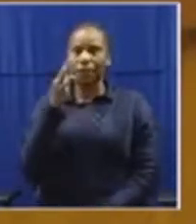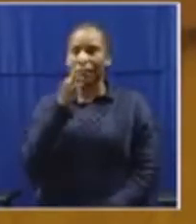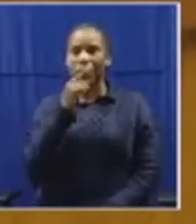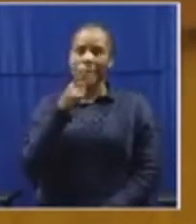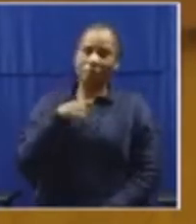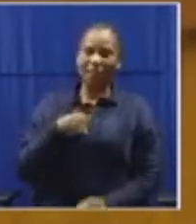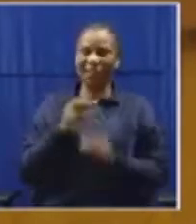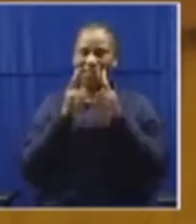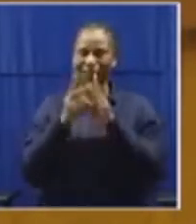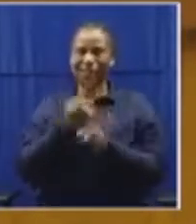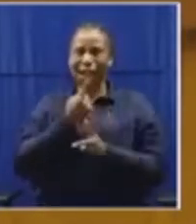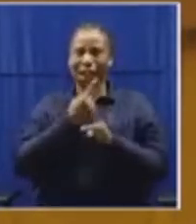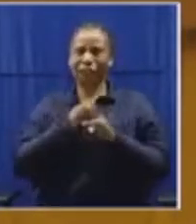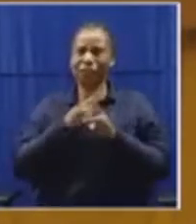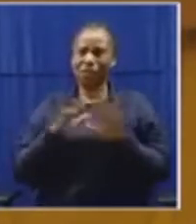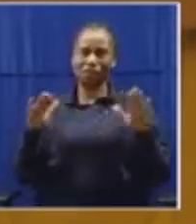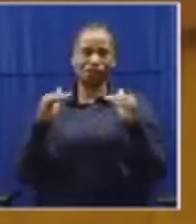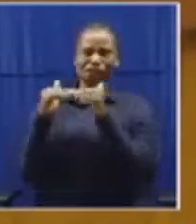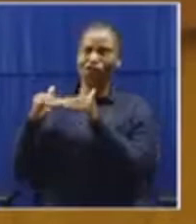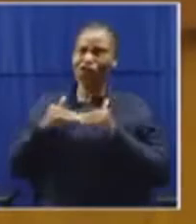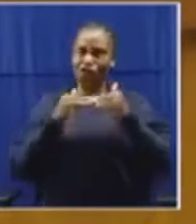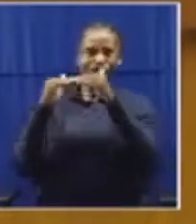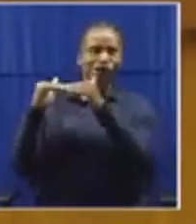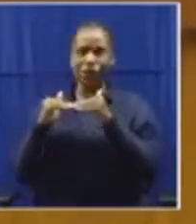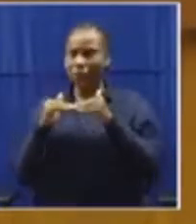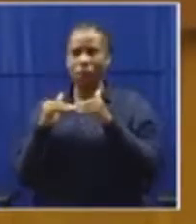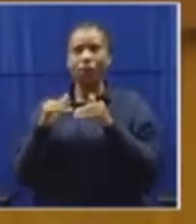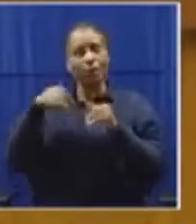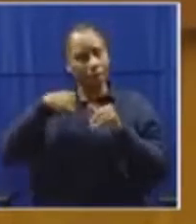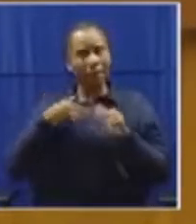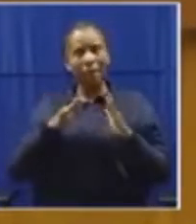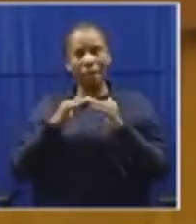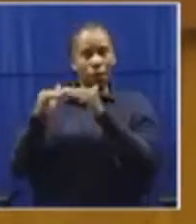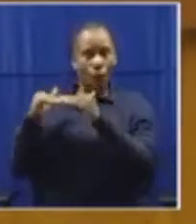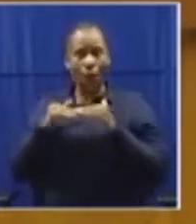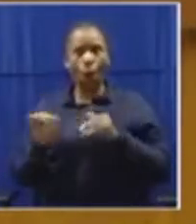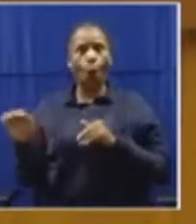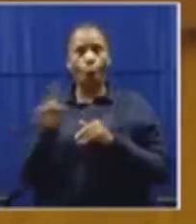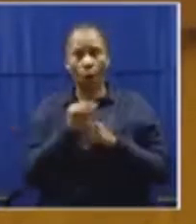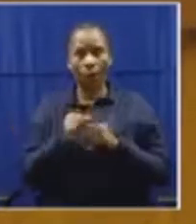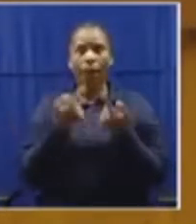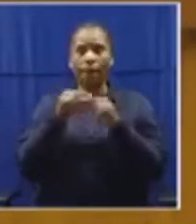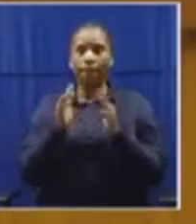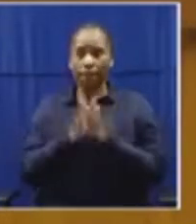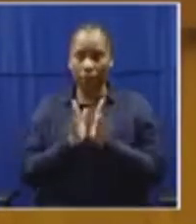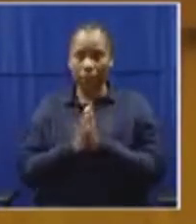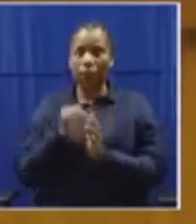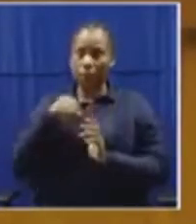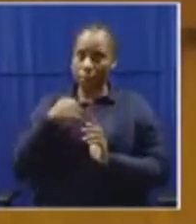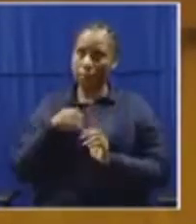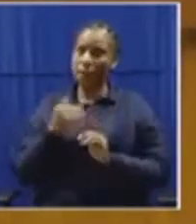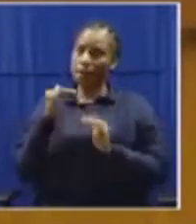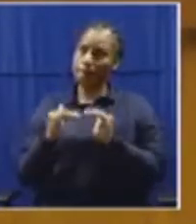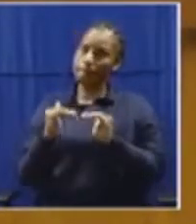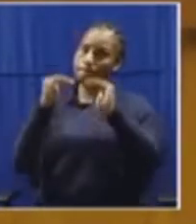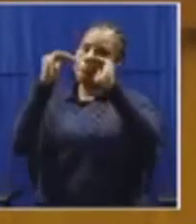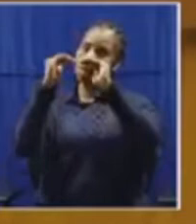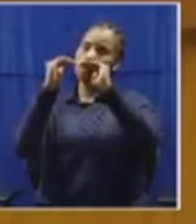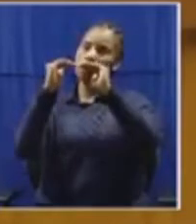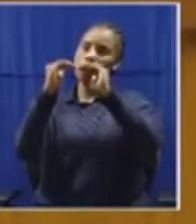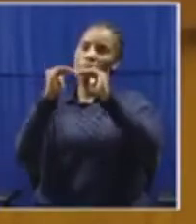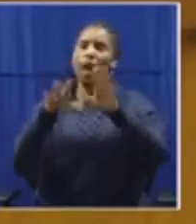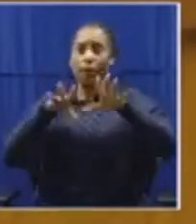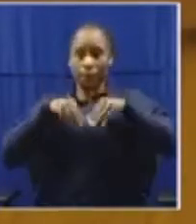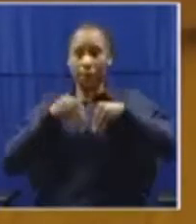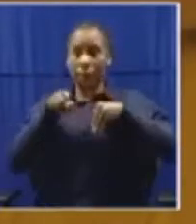not see myself as being equal to everybody. I am equal to everybody but I am held to a much higher standard and I accept